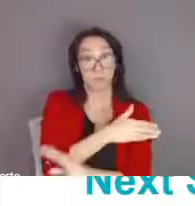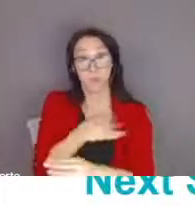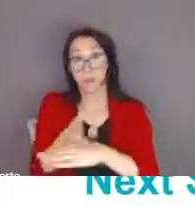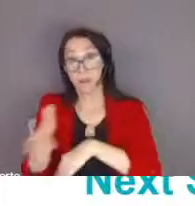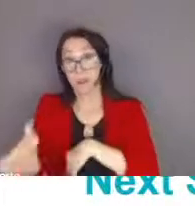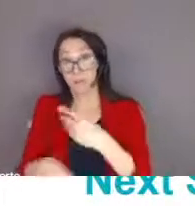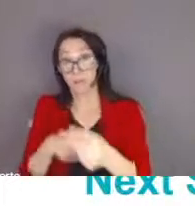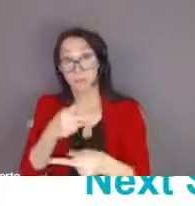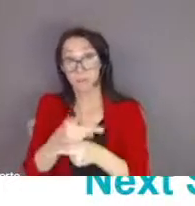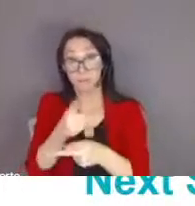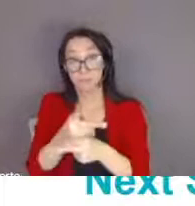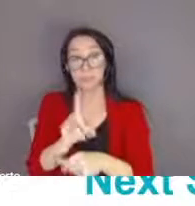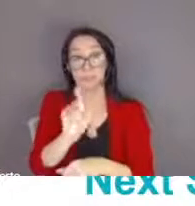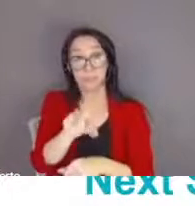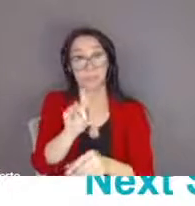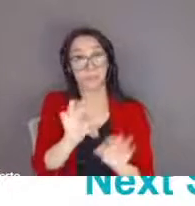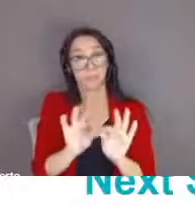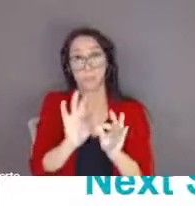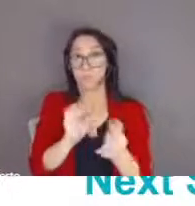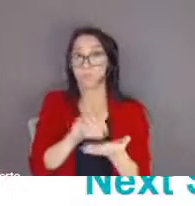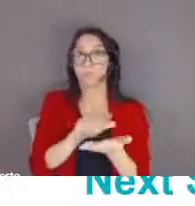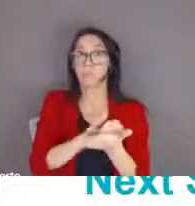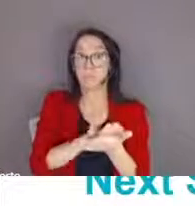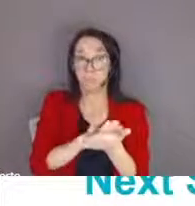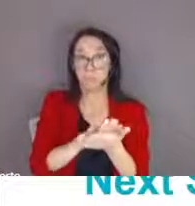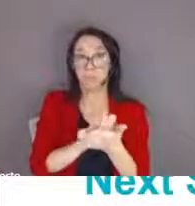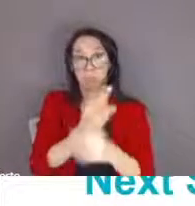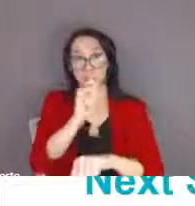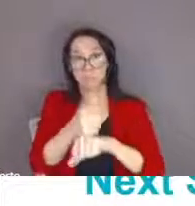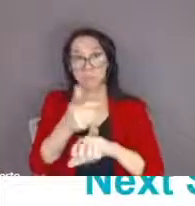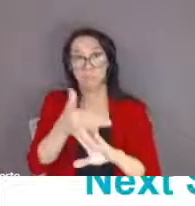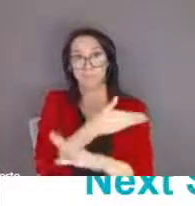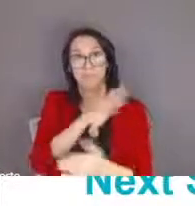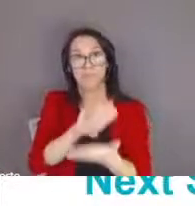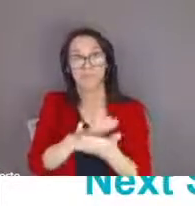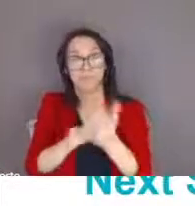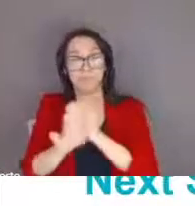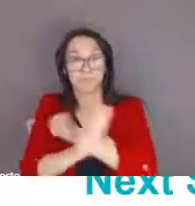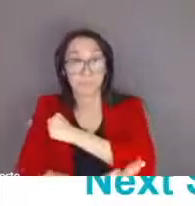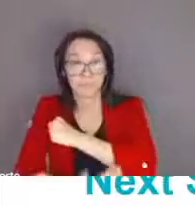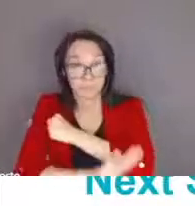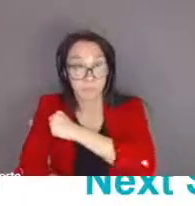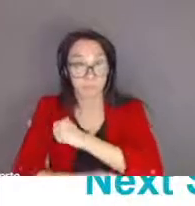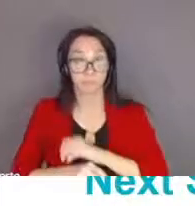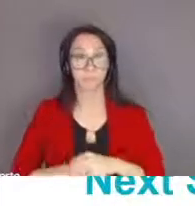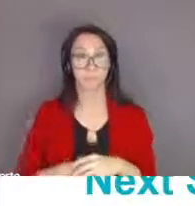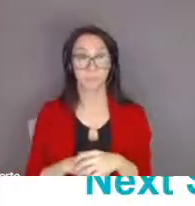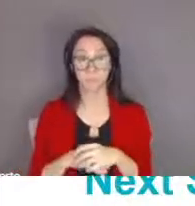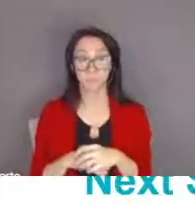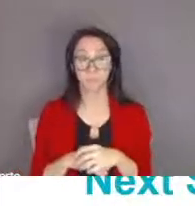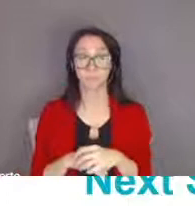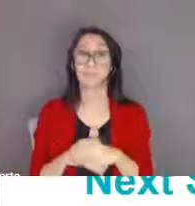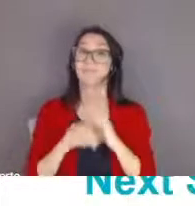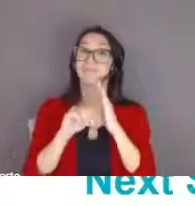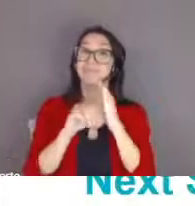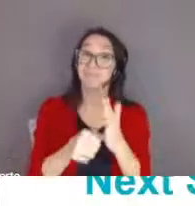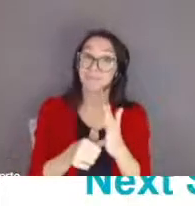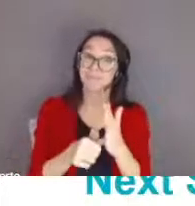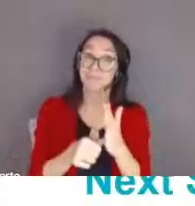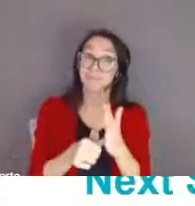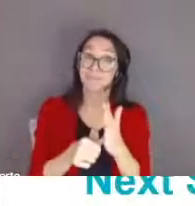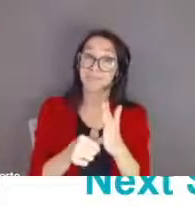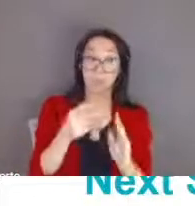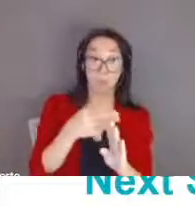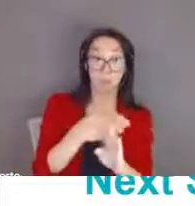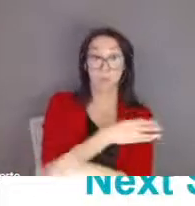some programs have their own inclusion staff who may follow up your child will not receive one-on-one support in before and after